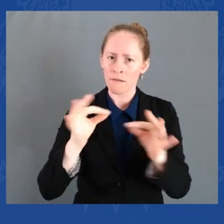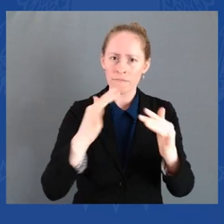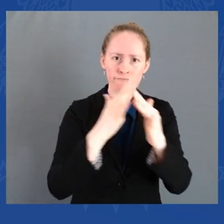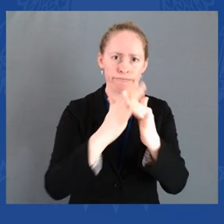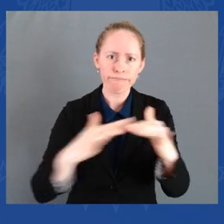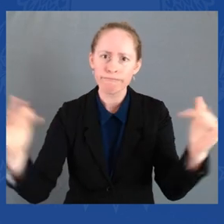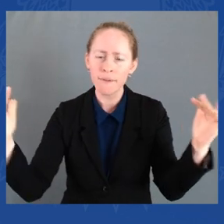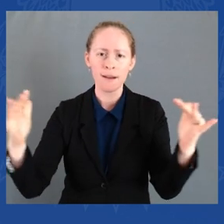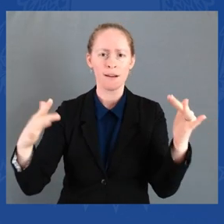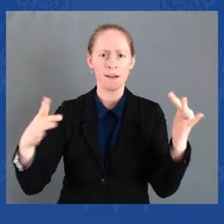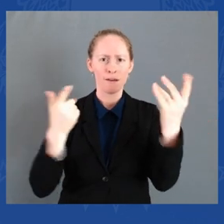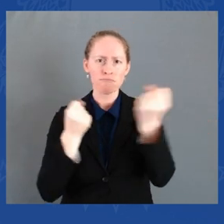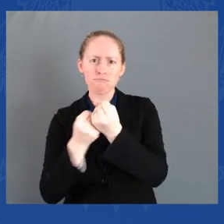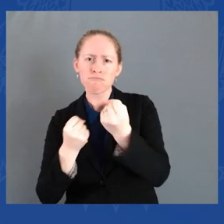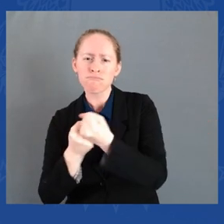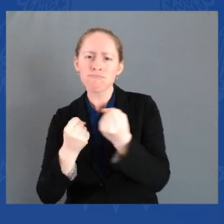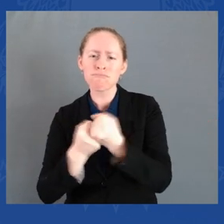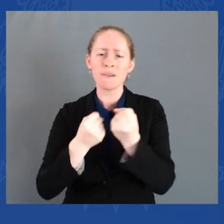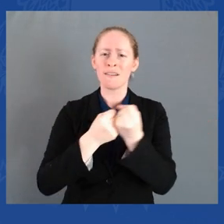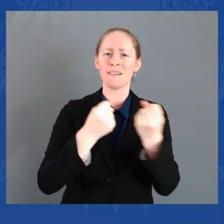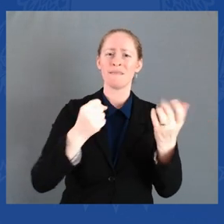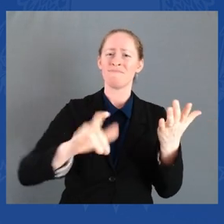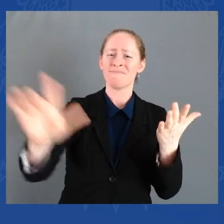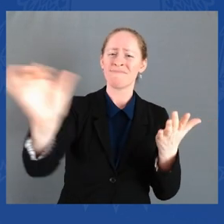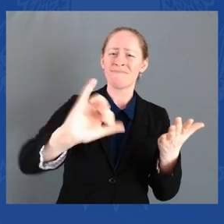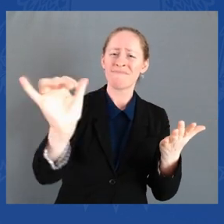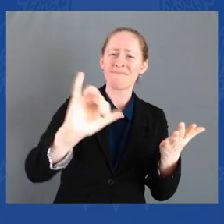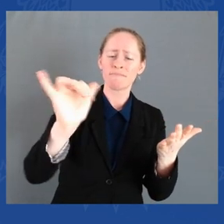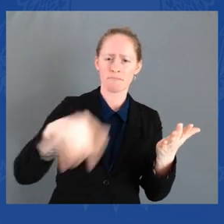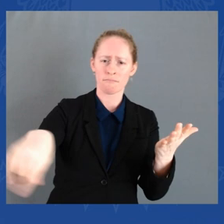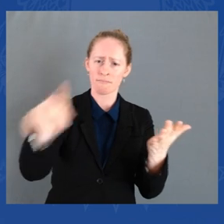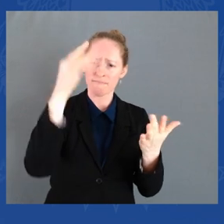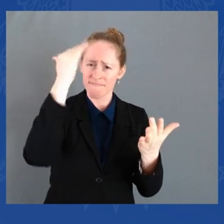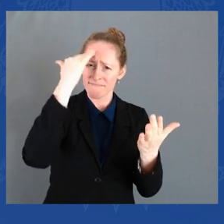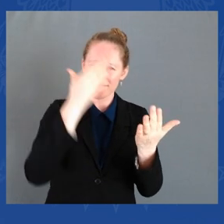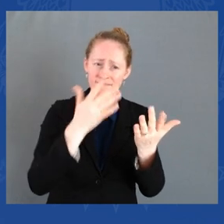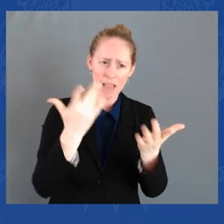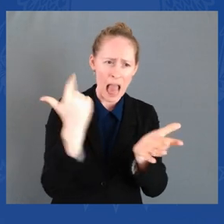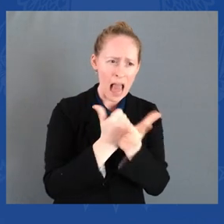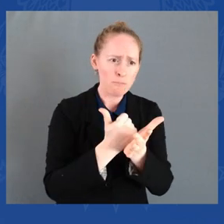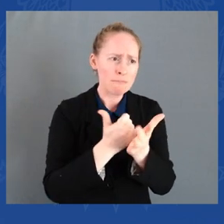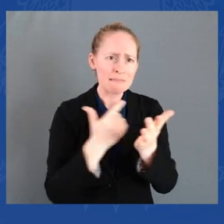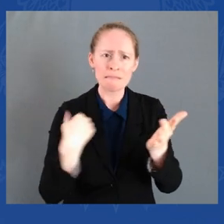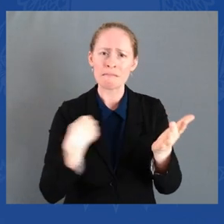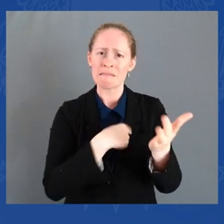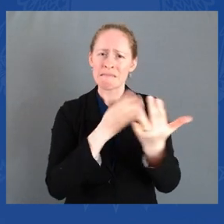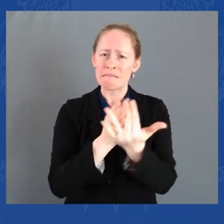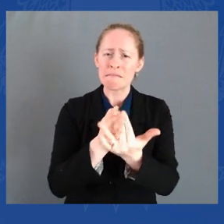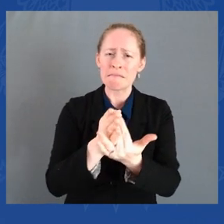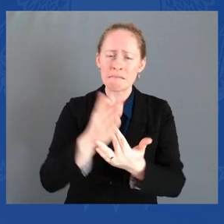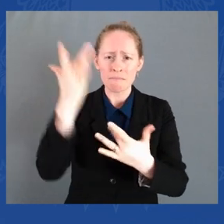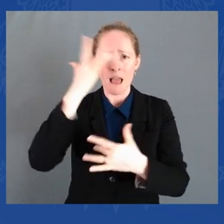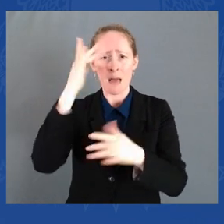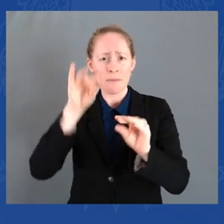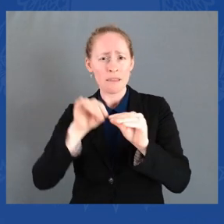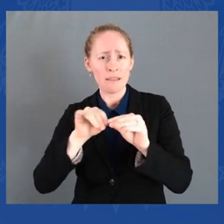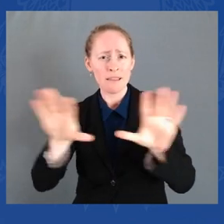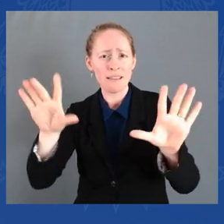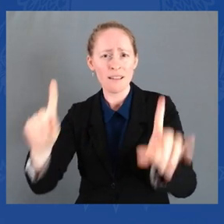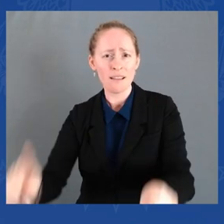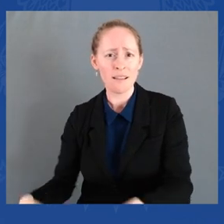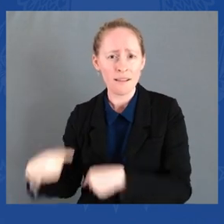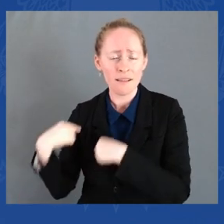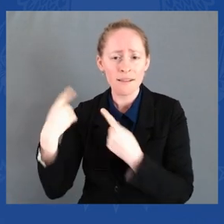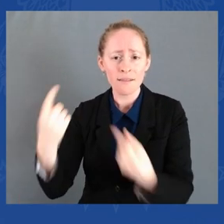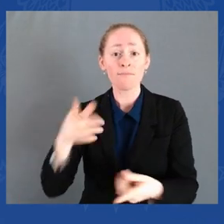essential workers. And you've powered our economic recovery, an unemployment rate in the community that has fallen from 6.6 percent since we got in